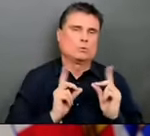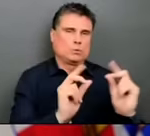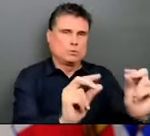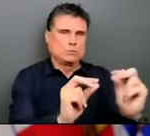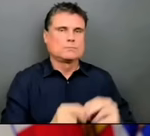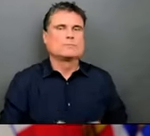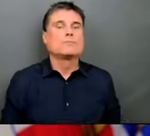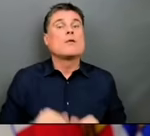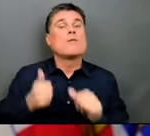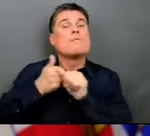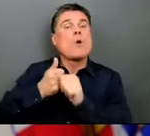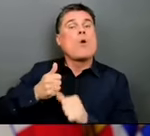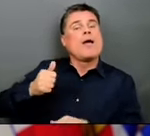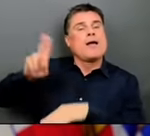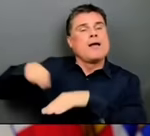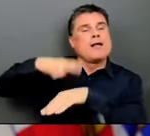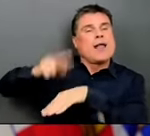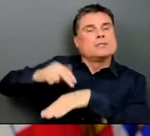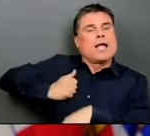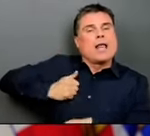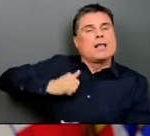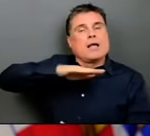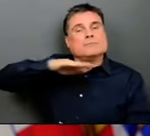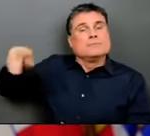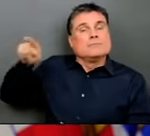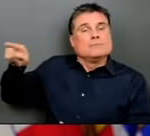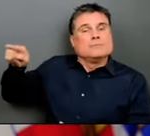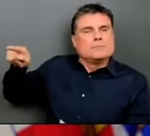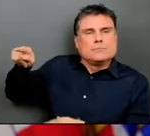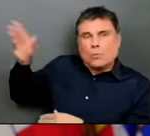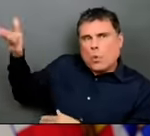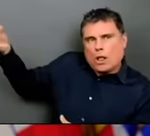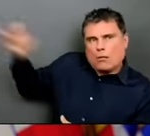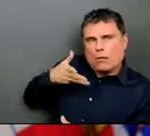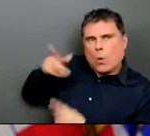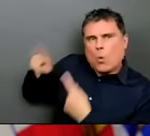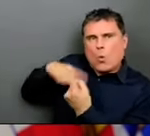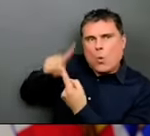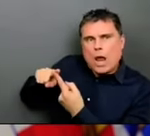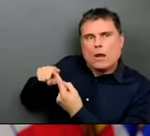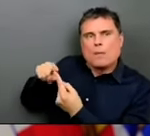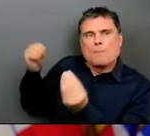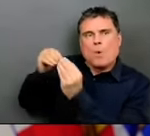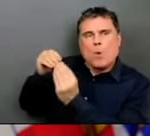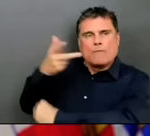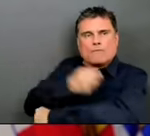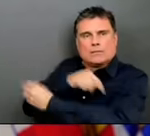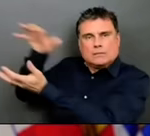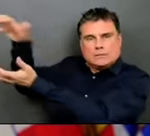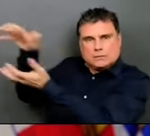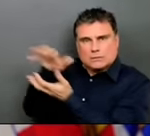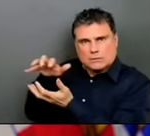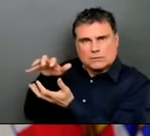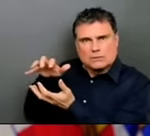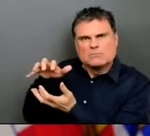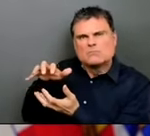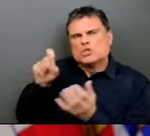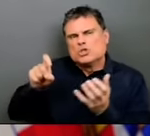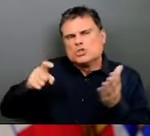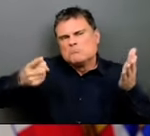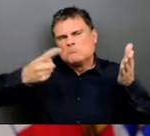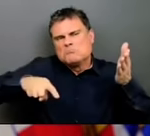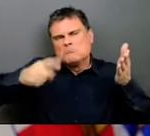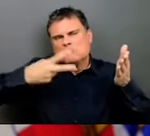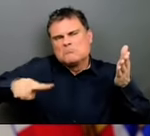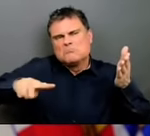Operations Centre on when we might receive more vaccine, but it will be in the coming weeks. And we have defined those